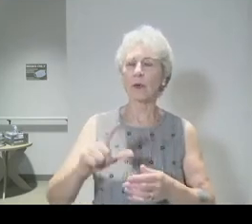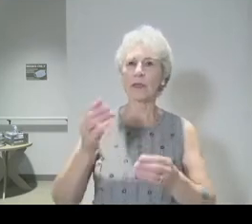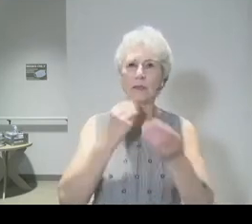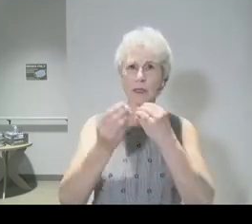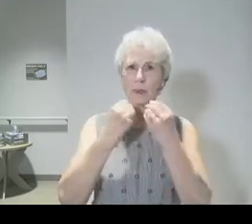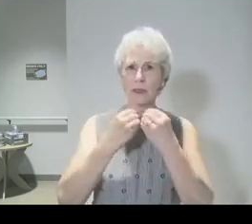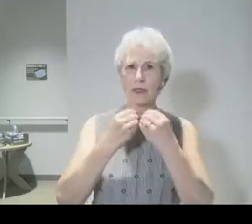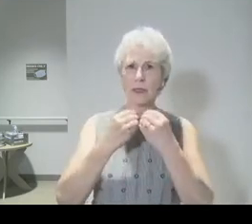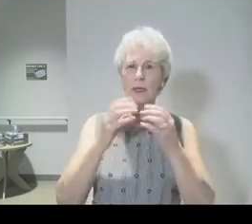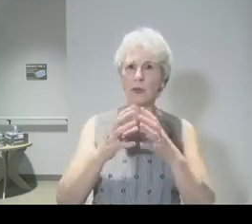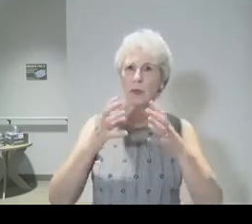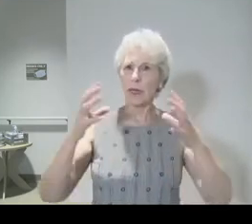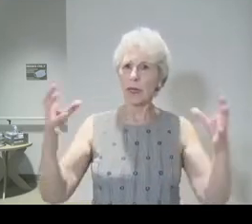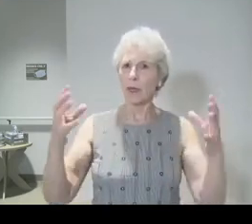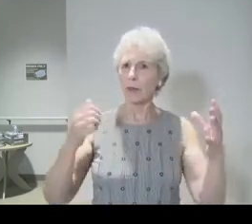self-examination